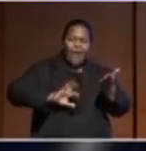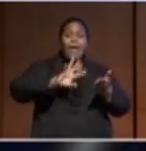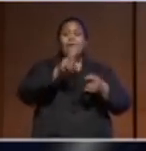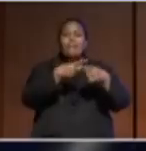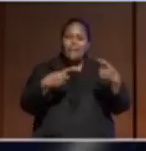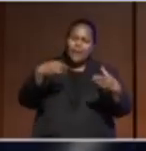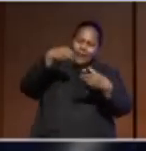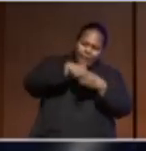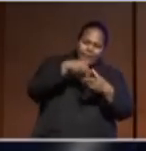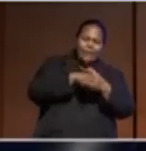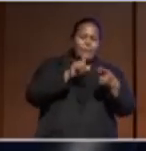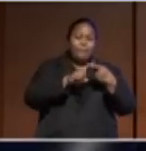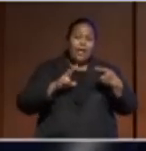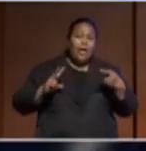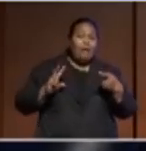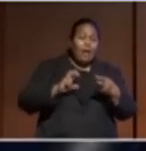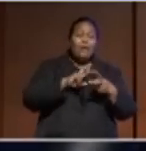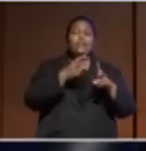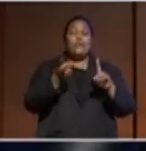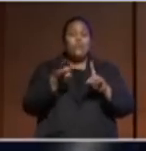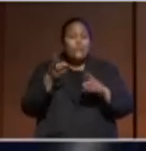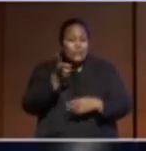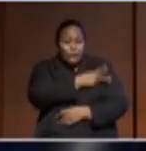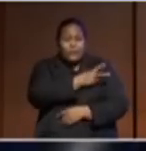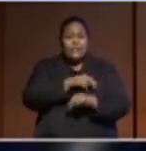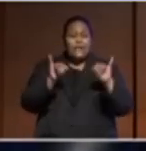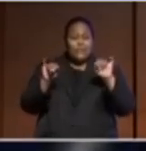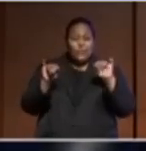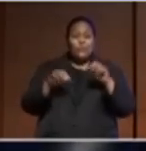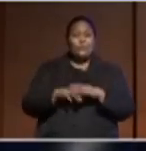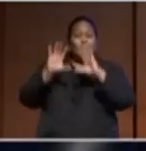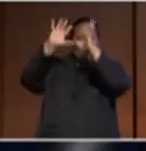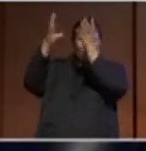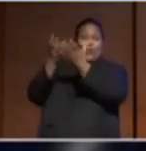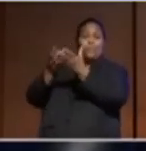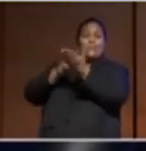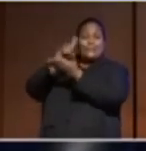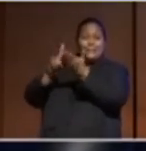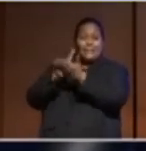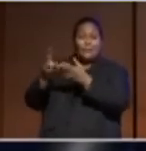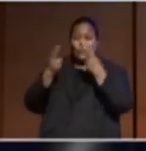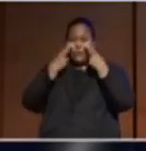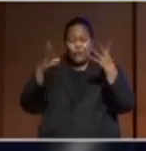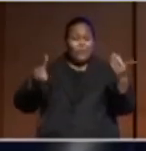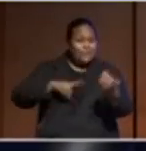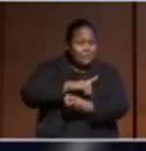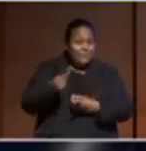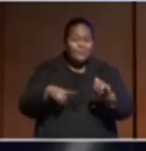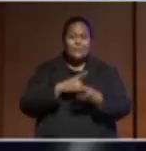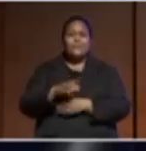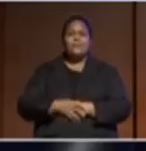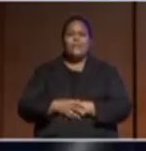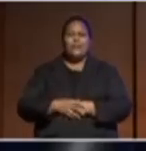biosecurity issues to global pandemics to natural disasters to domestic terrorism,